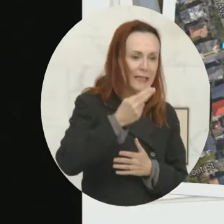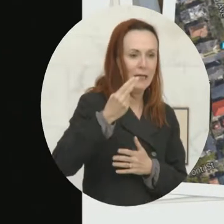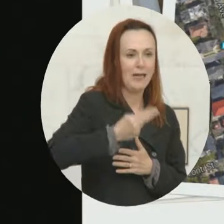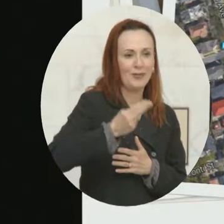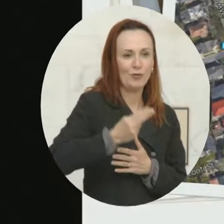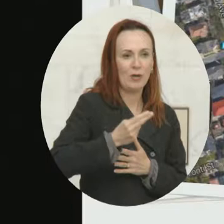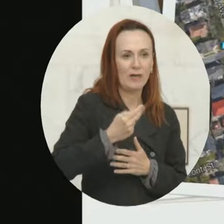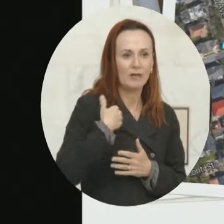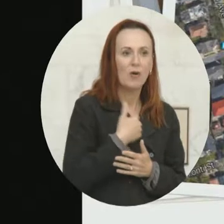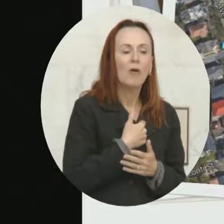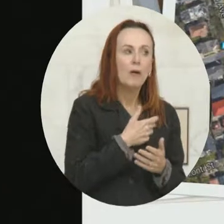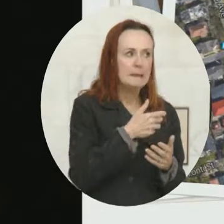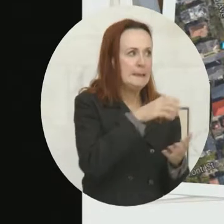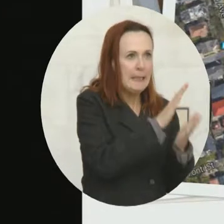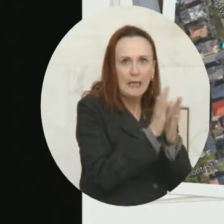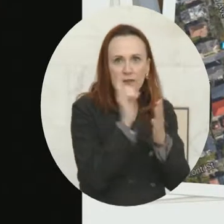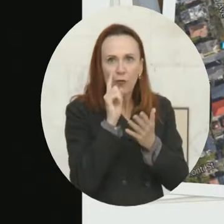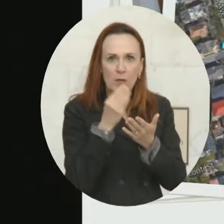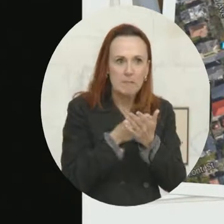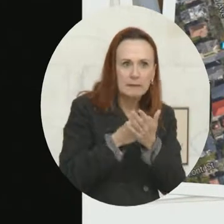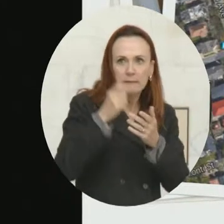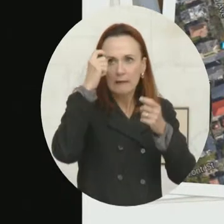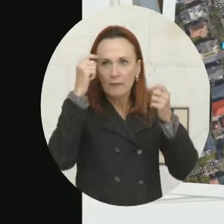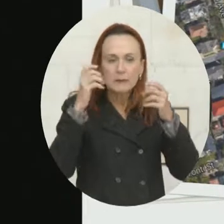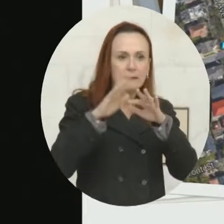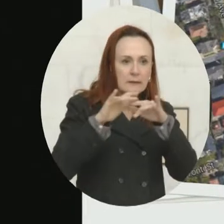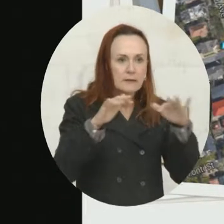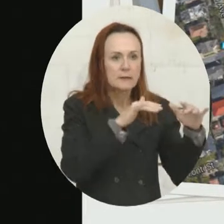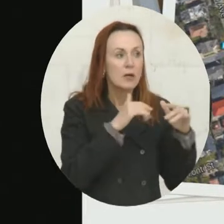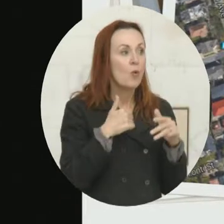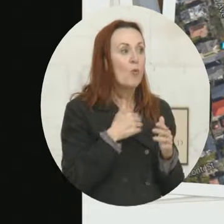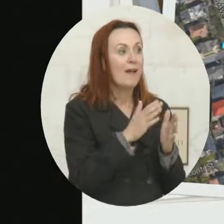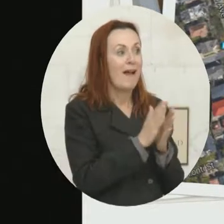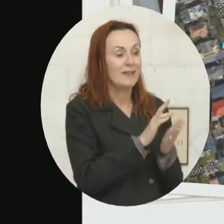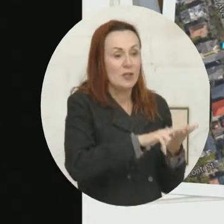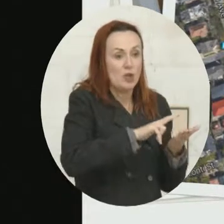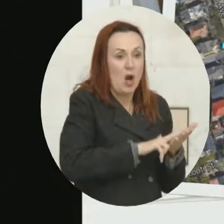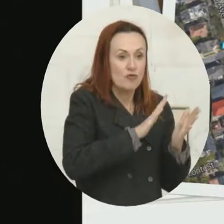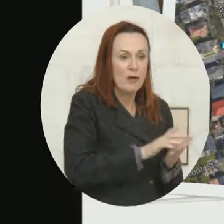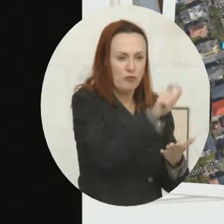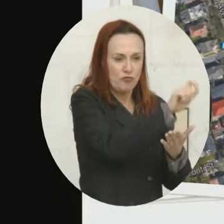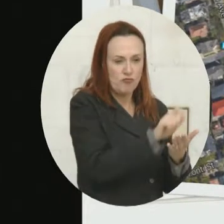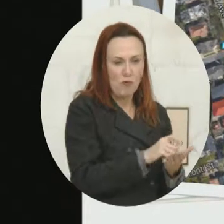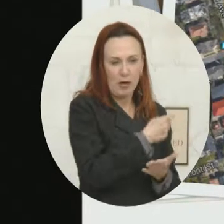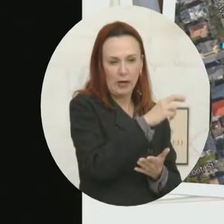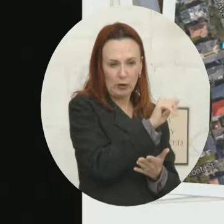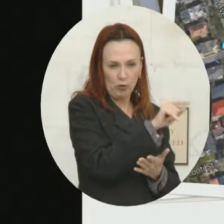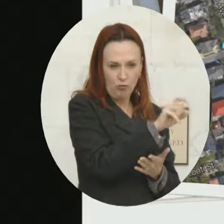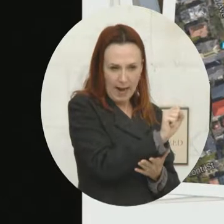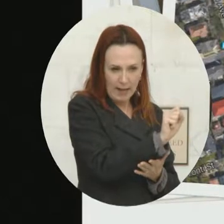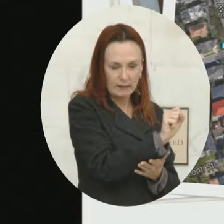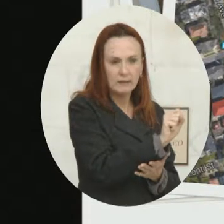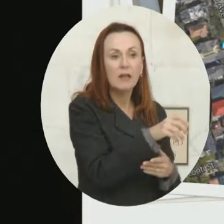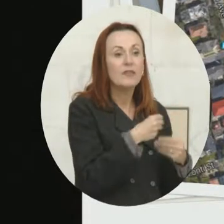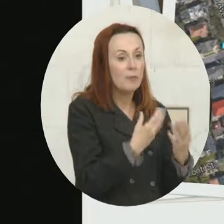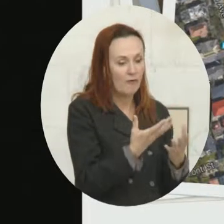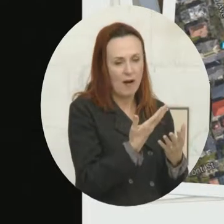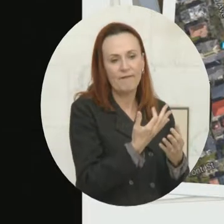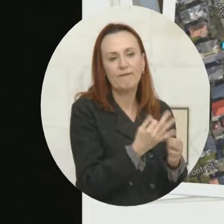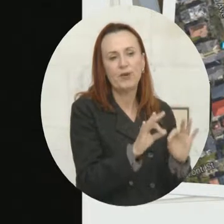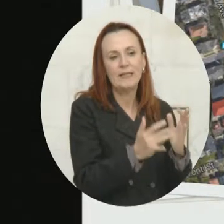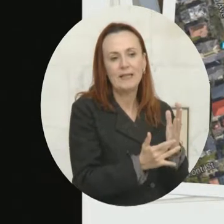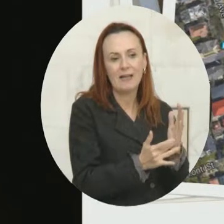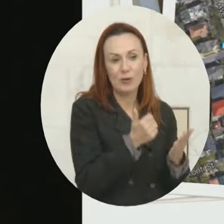grants that we helped them secure by having our contractors that write grants to us all the time for building projects in San Francisco, provide them free technical aid.